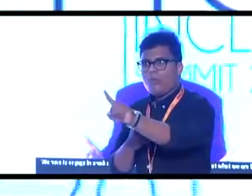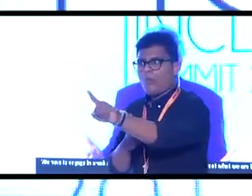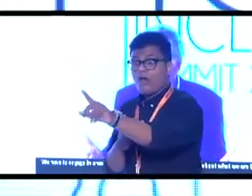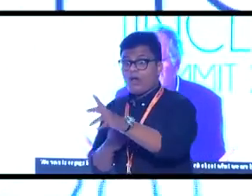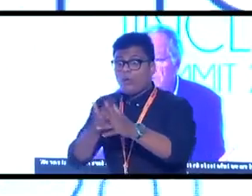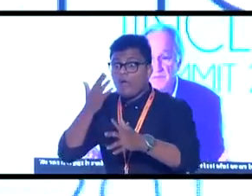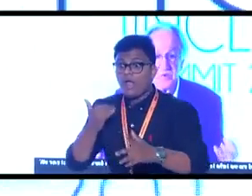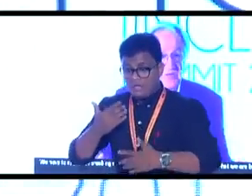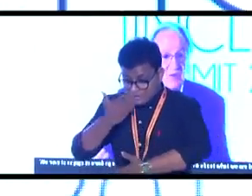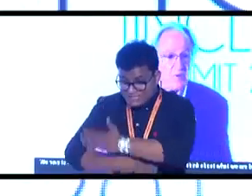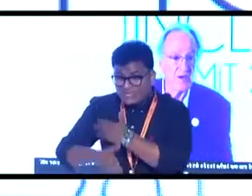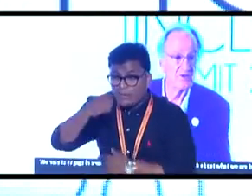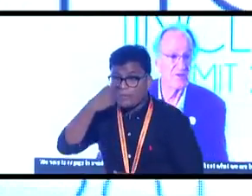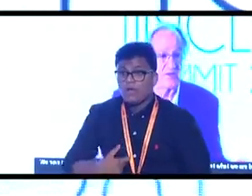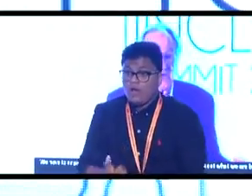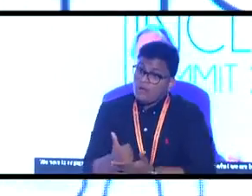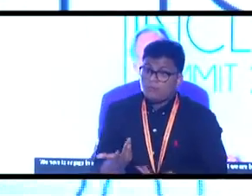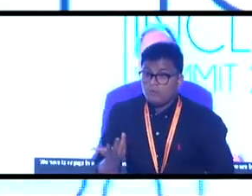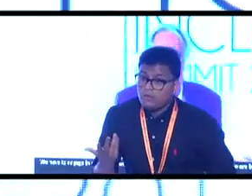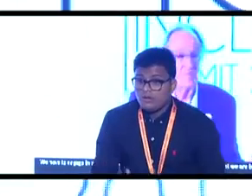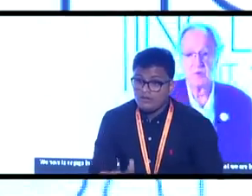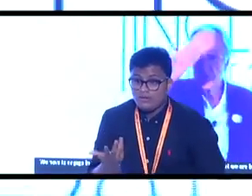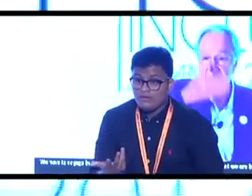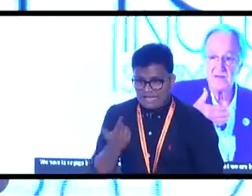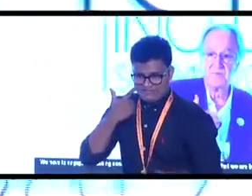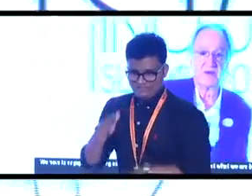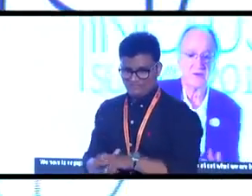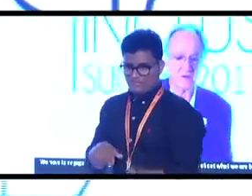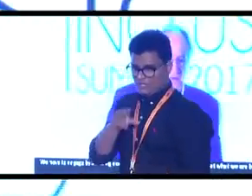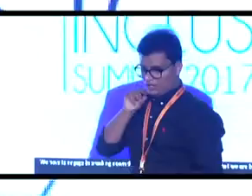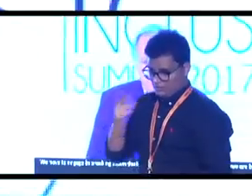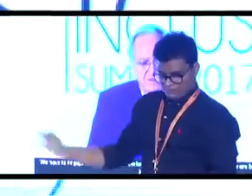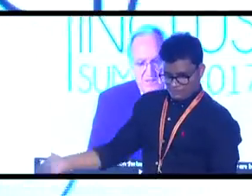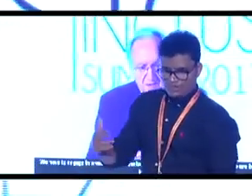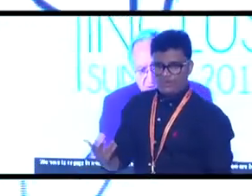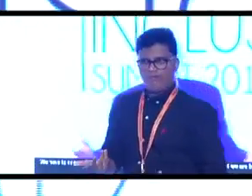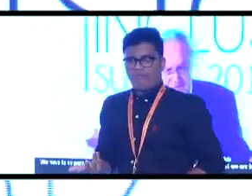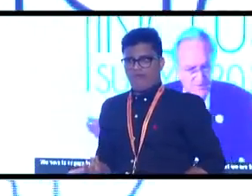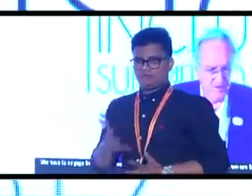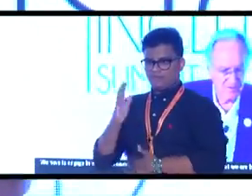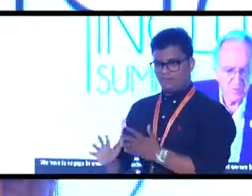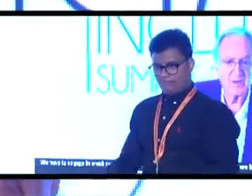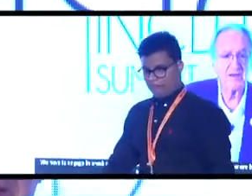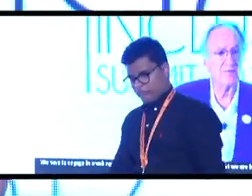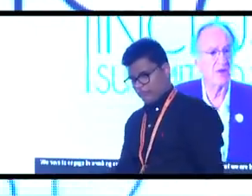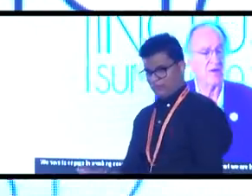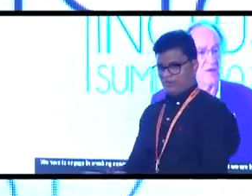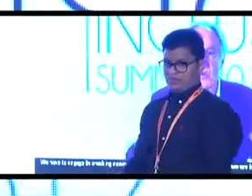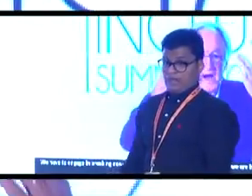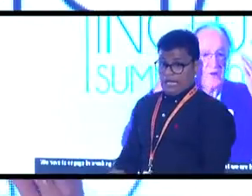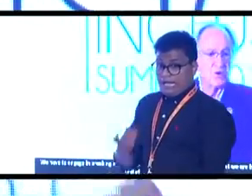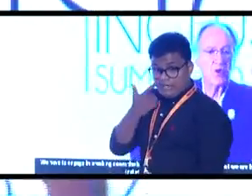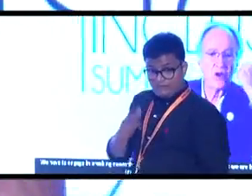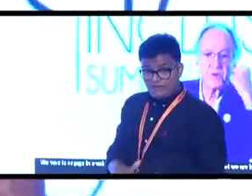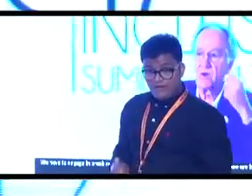disabilities. People with cerebral palsy, people who are sight impaired, other kinds of mobility impairment.